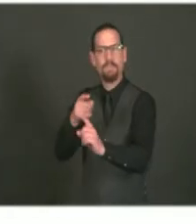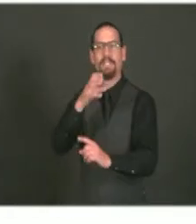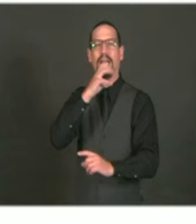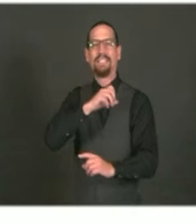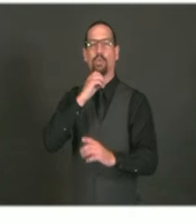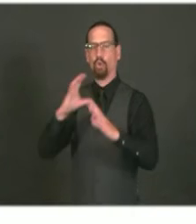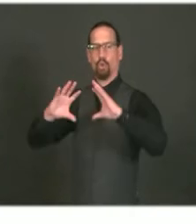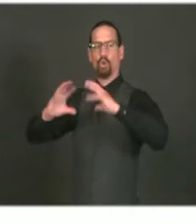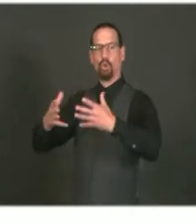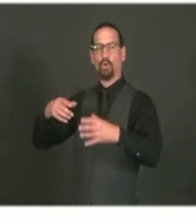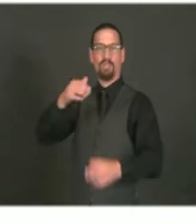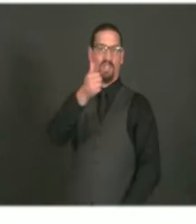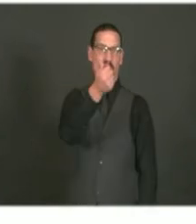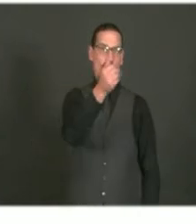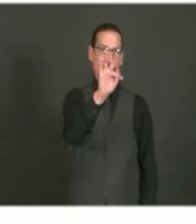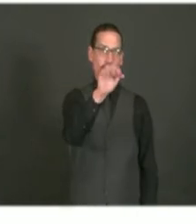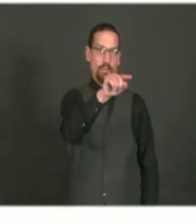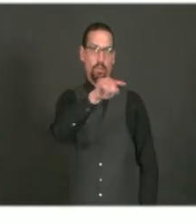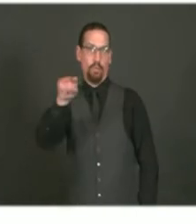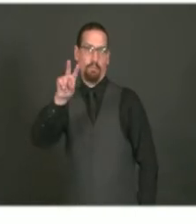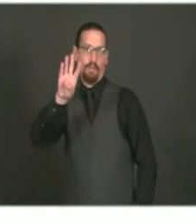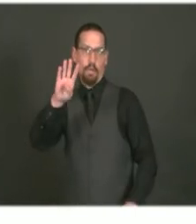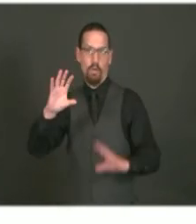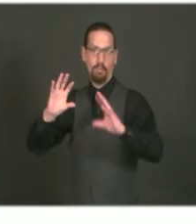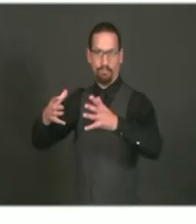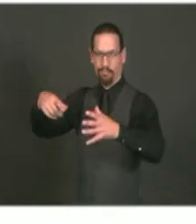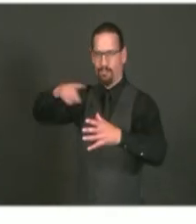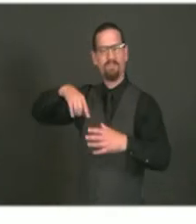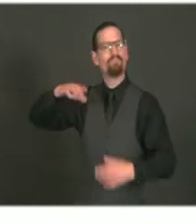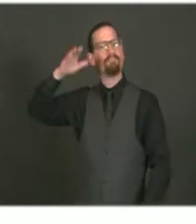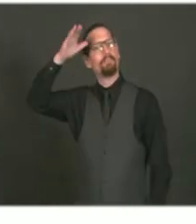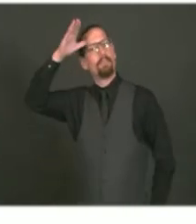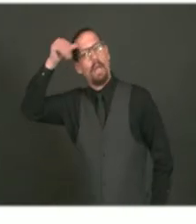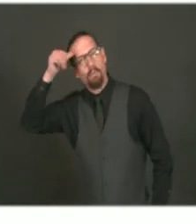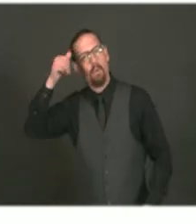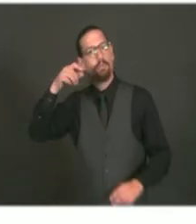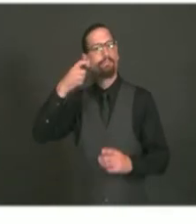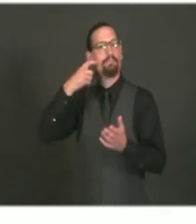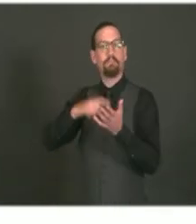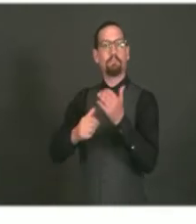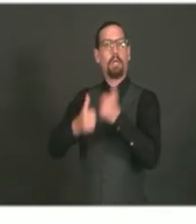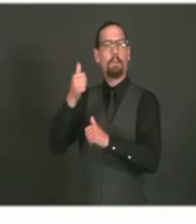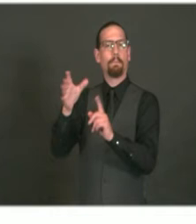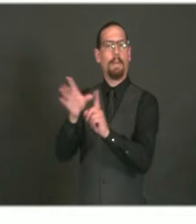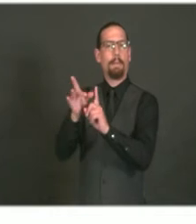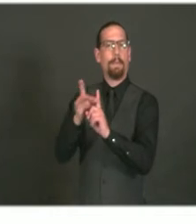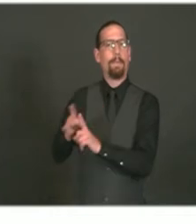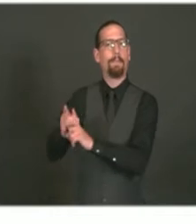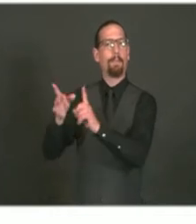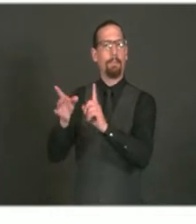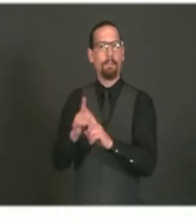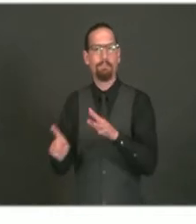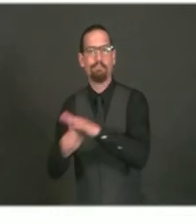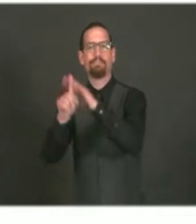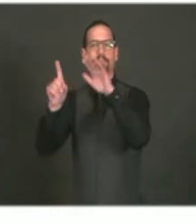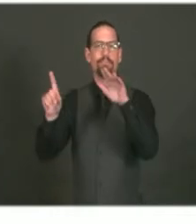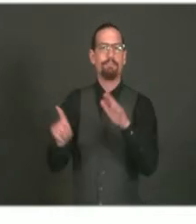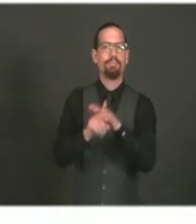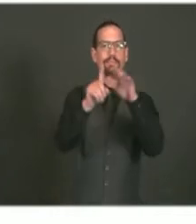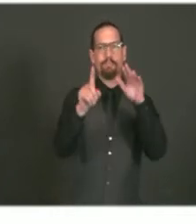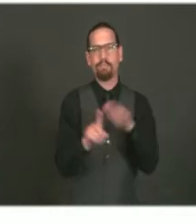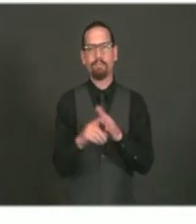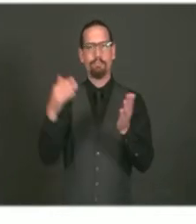where we're seeing the most spikes. We're seeing the most cases. And the reason,